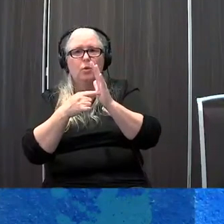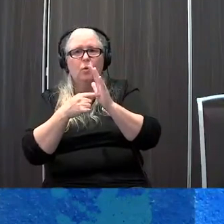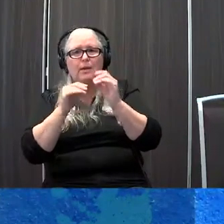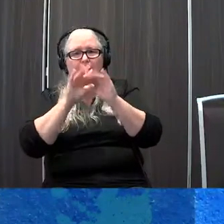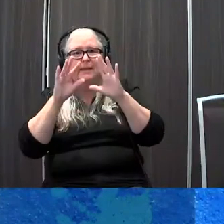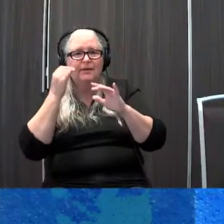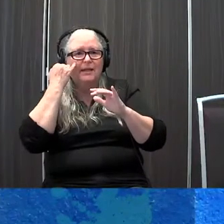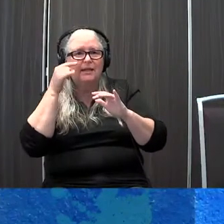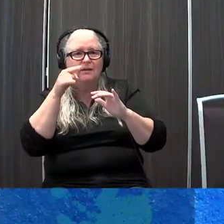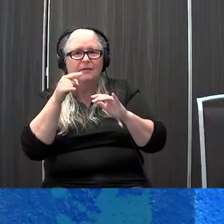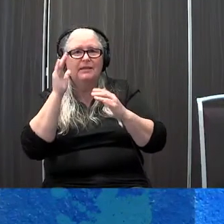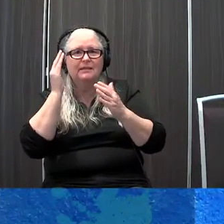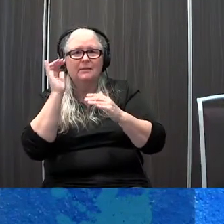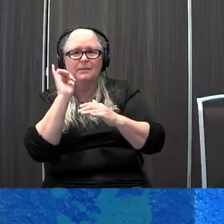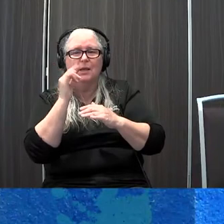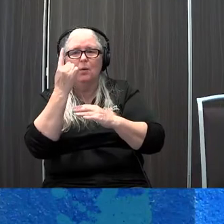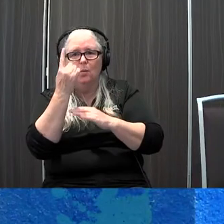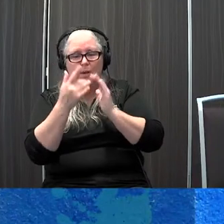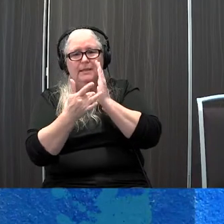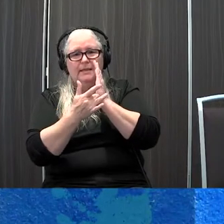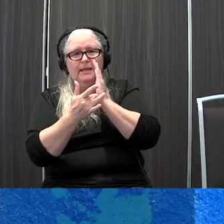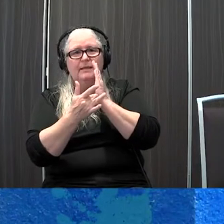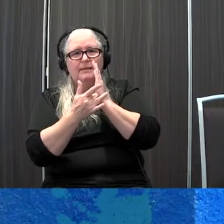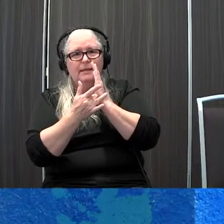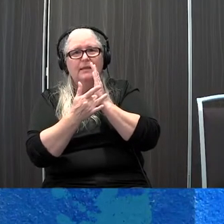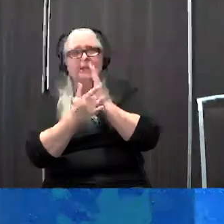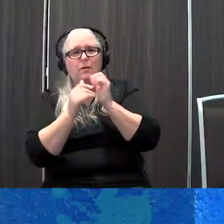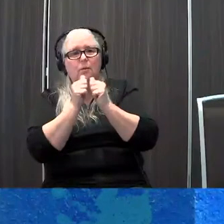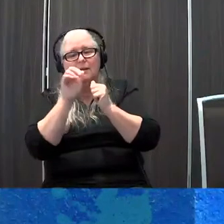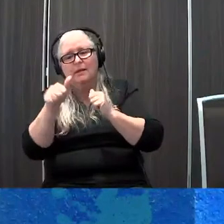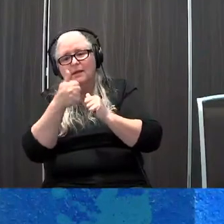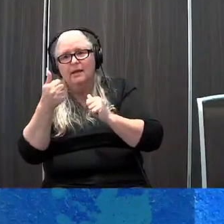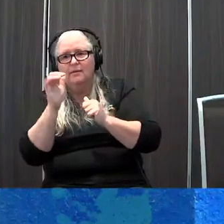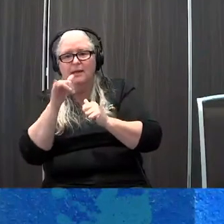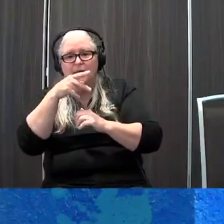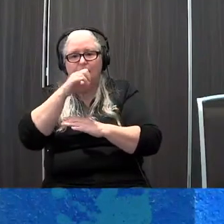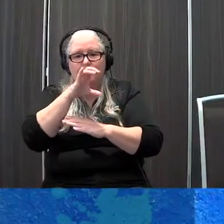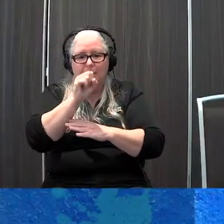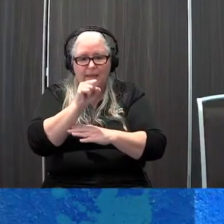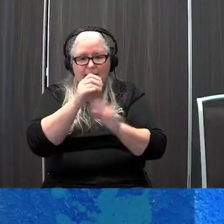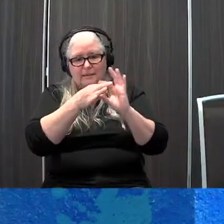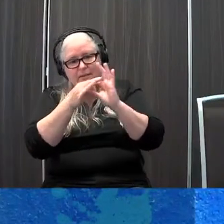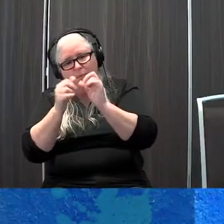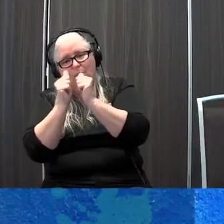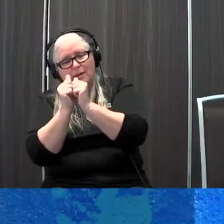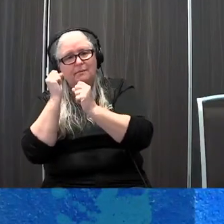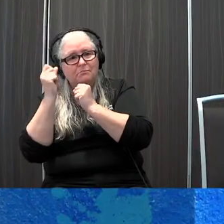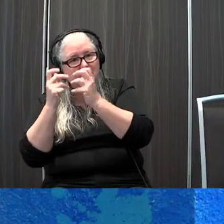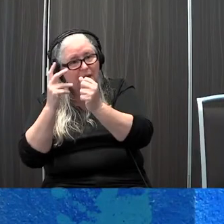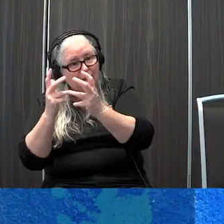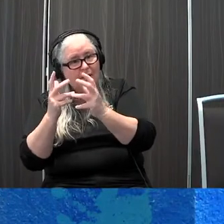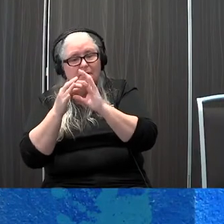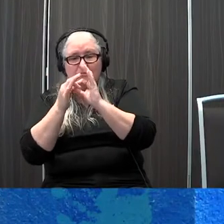it also seems that one technique to bridge to another such as PECS bridging to a device or signing bridging to talking